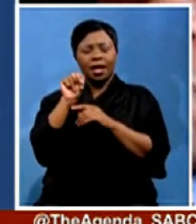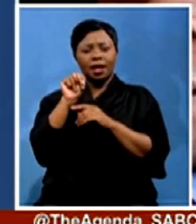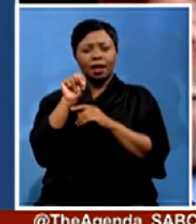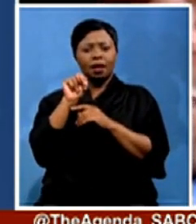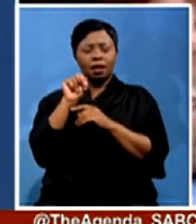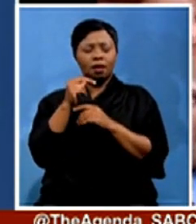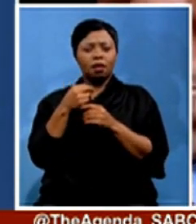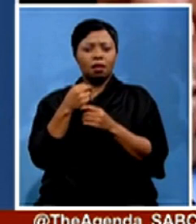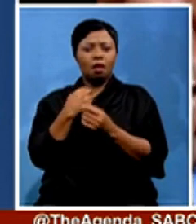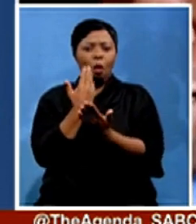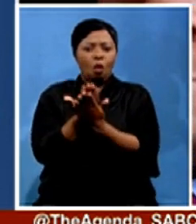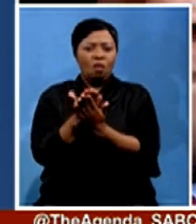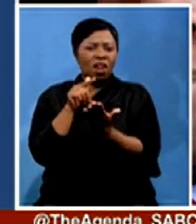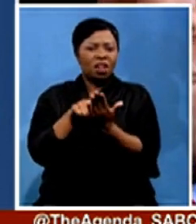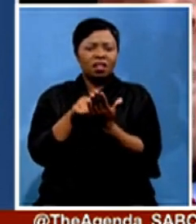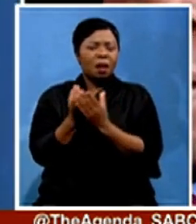Thank you very much.